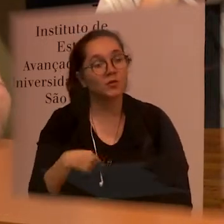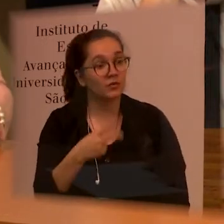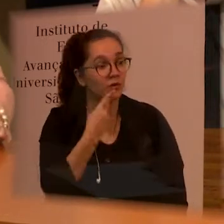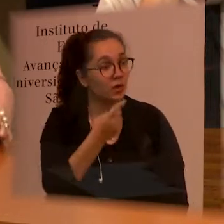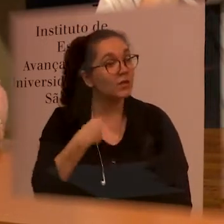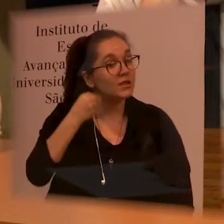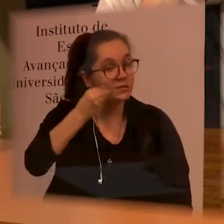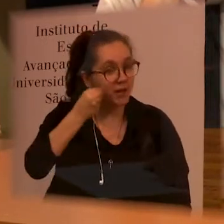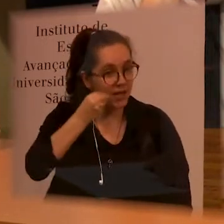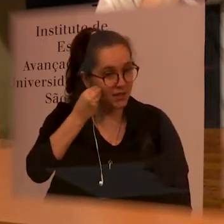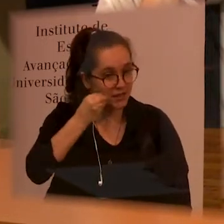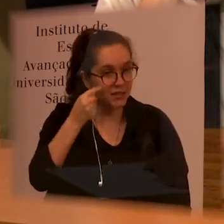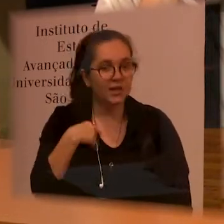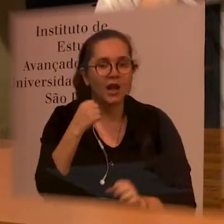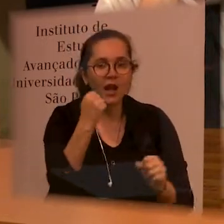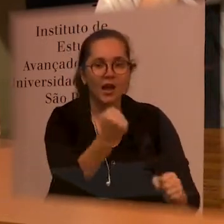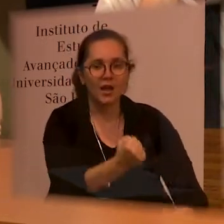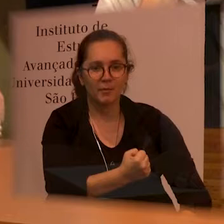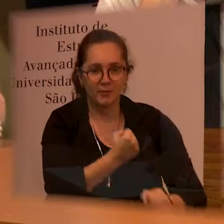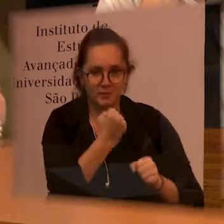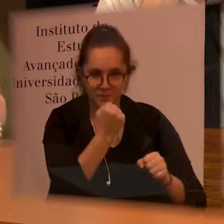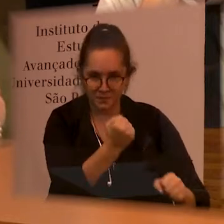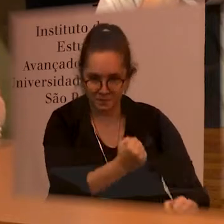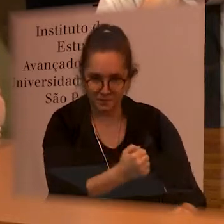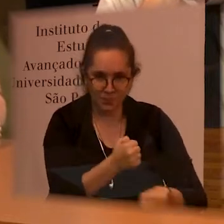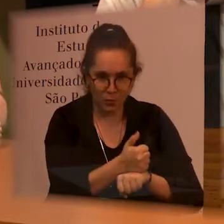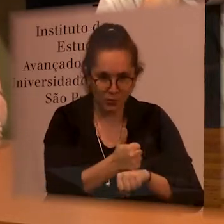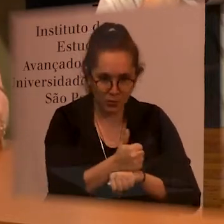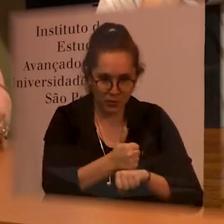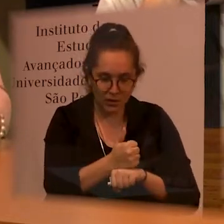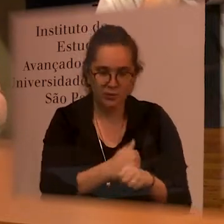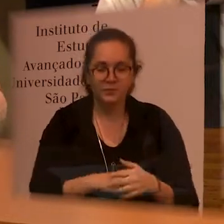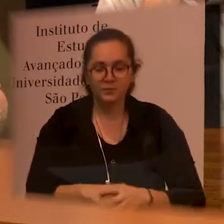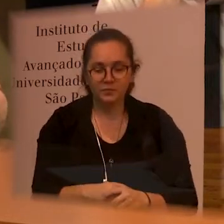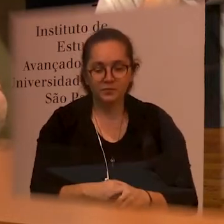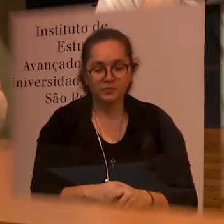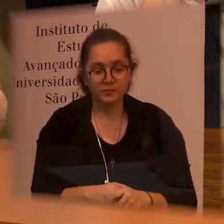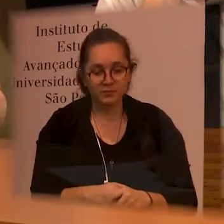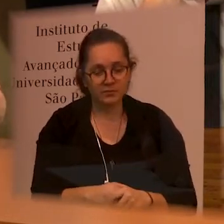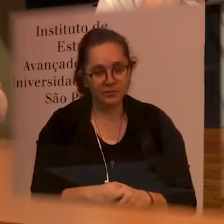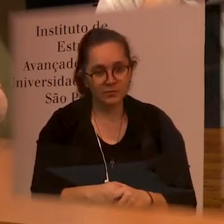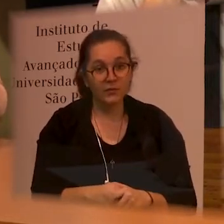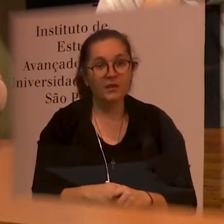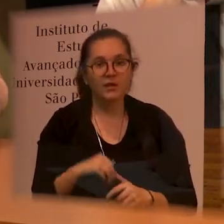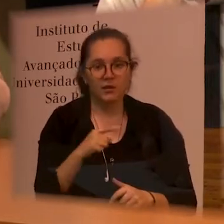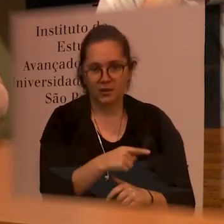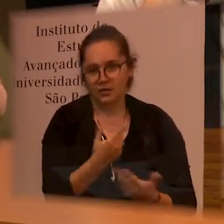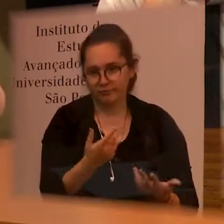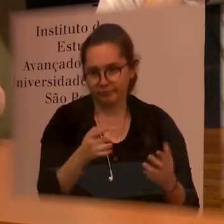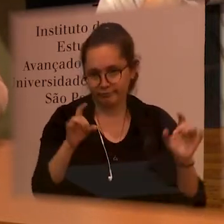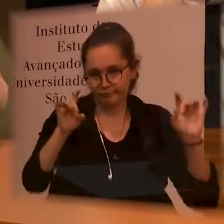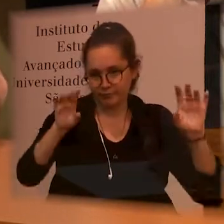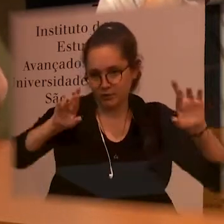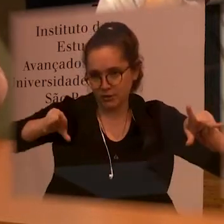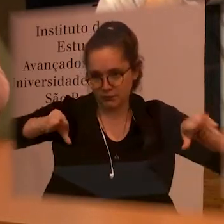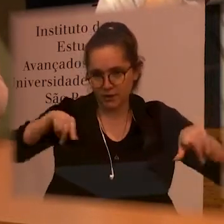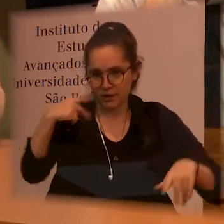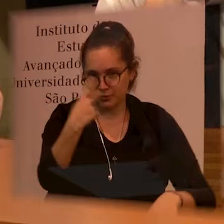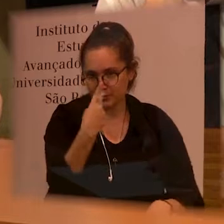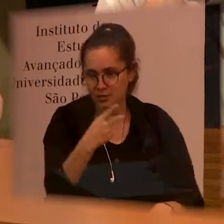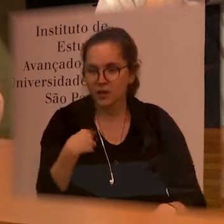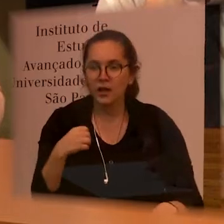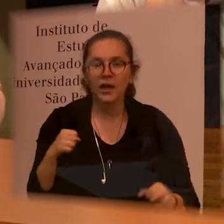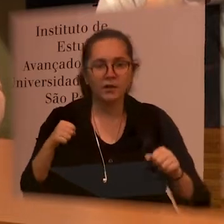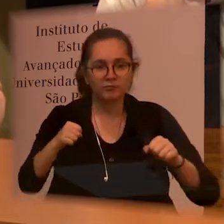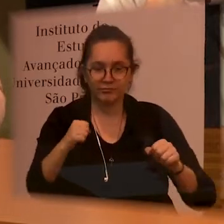a professor from this school was talking about his activities